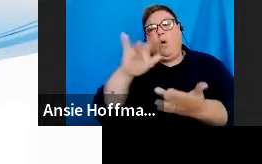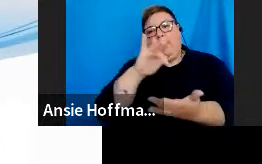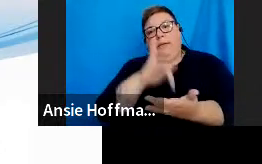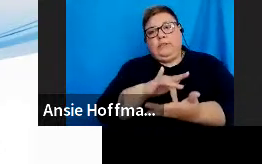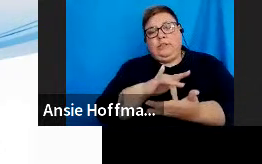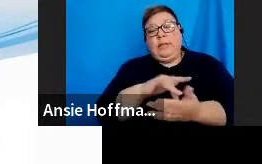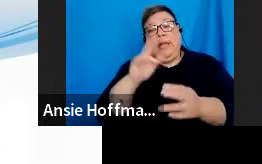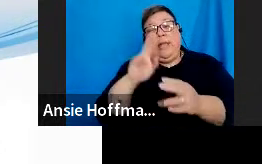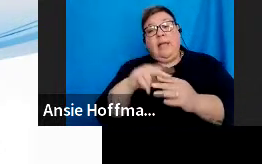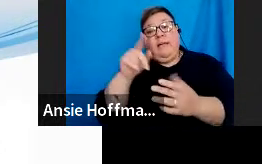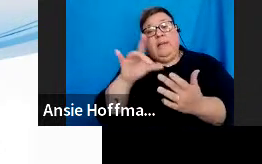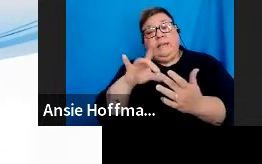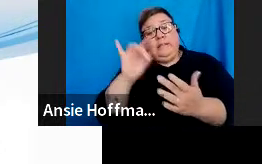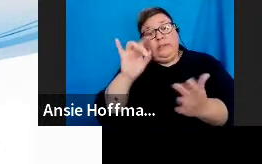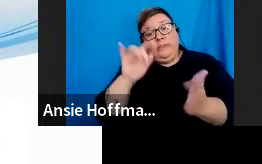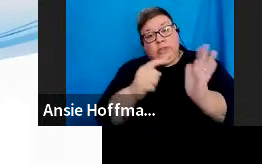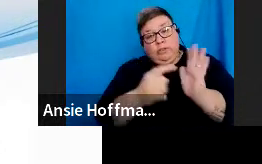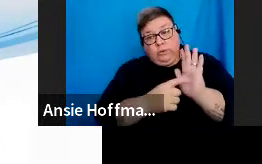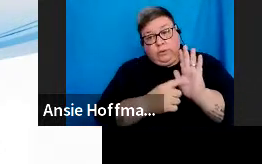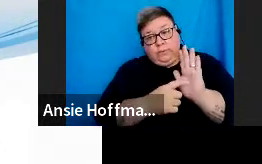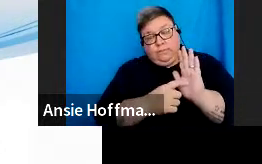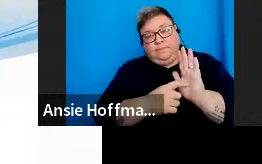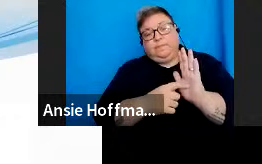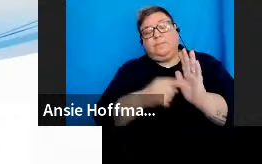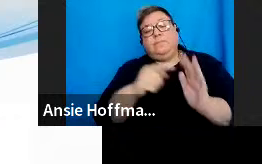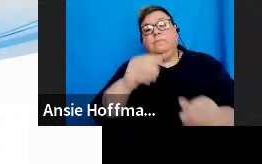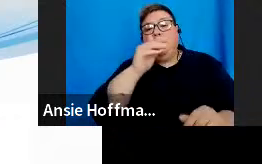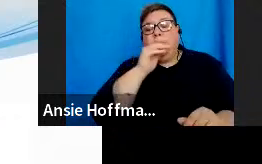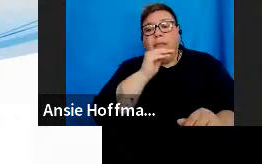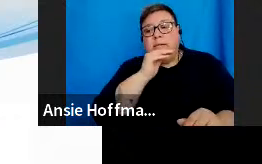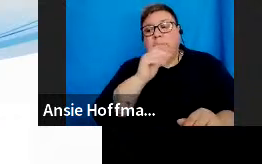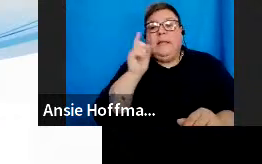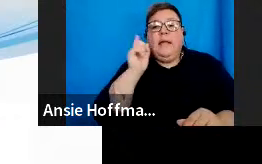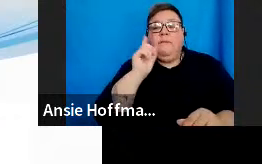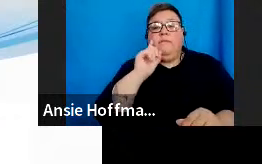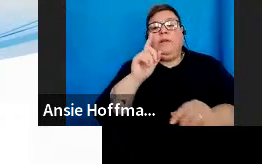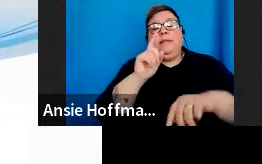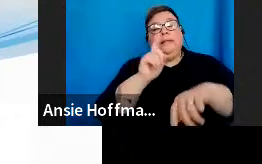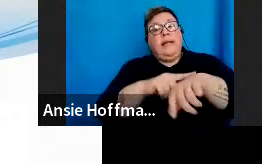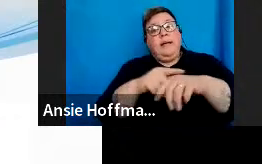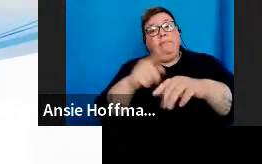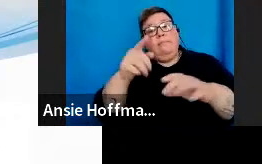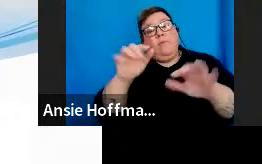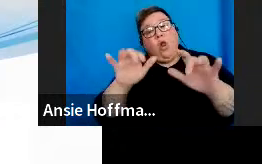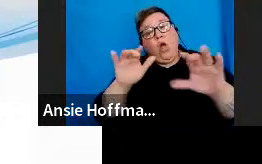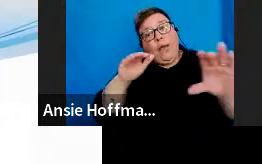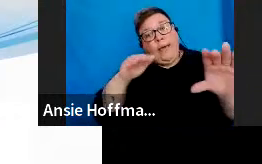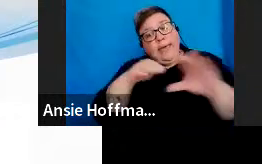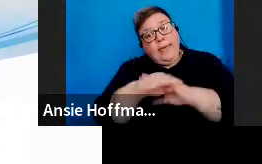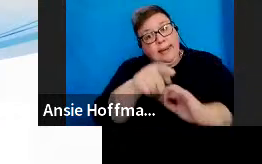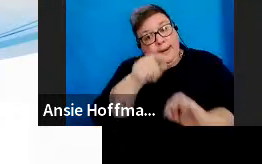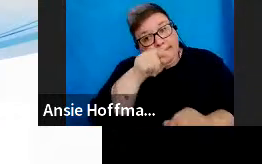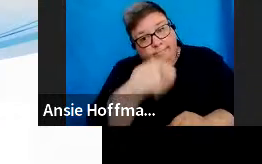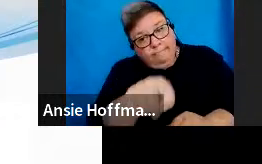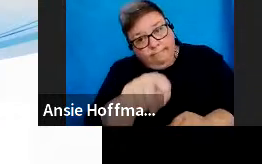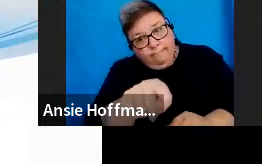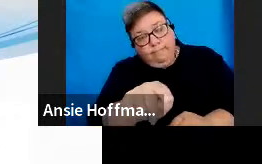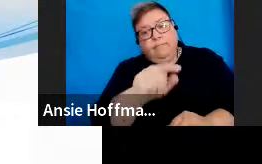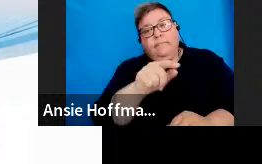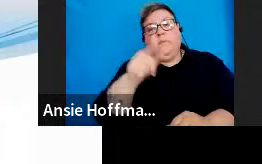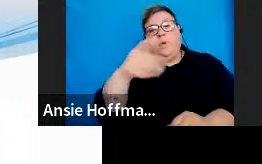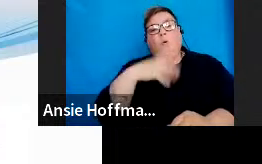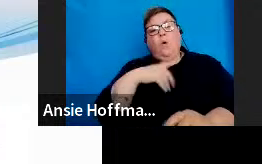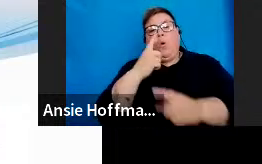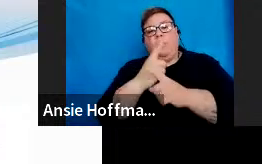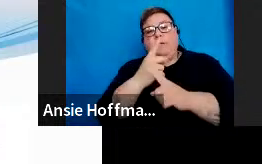set as organization, this means that every time you log into e-filing into that portfolio you'll always see this